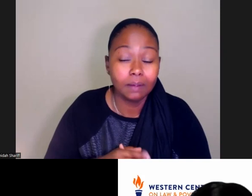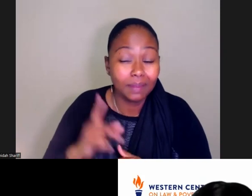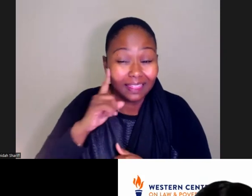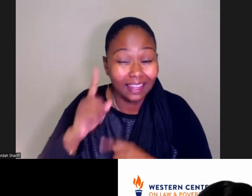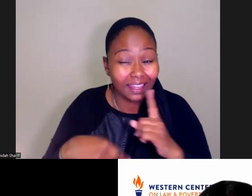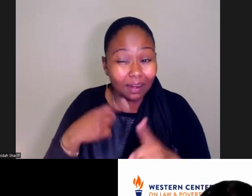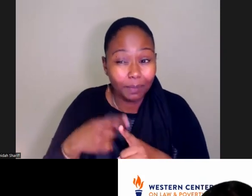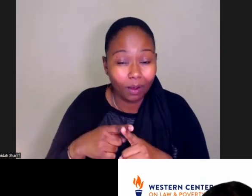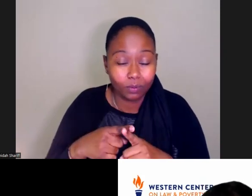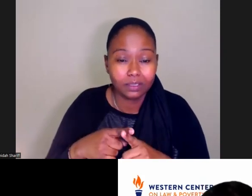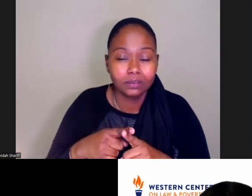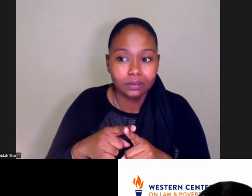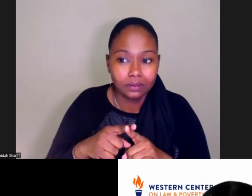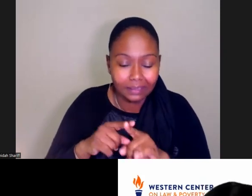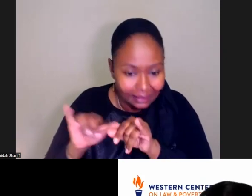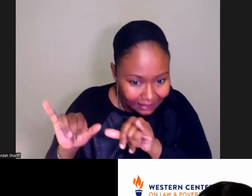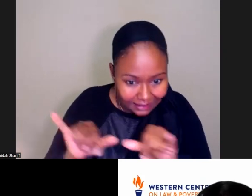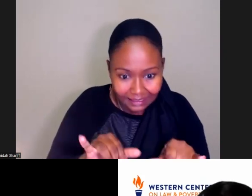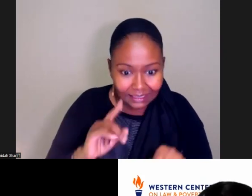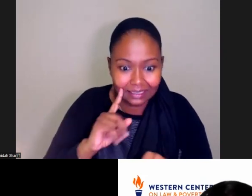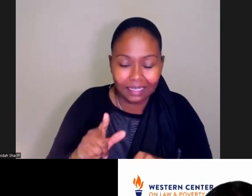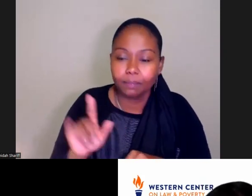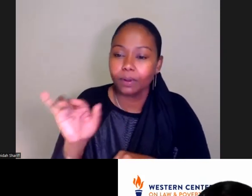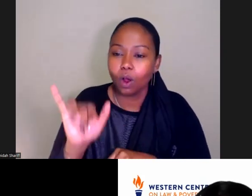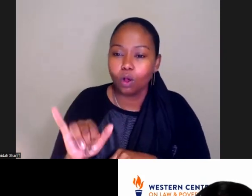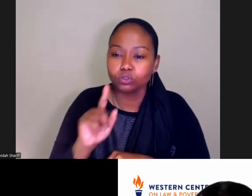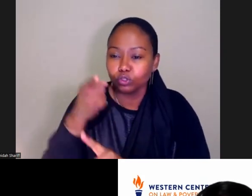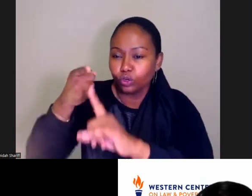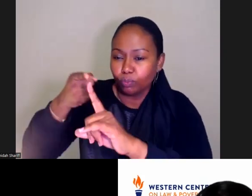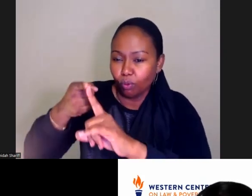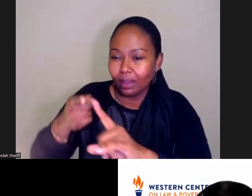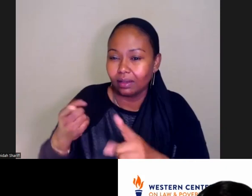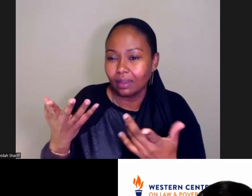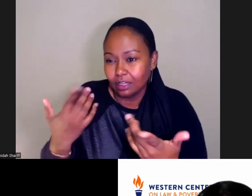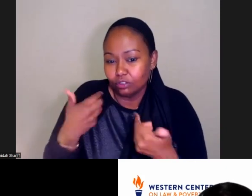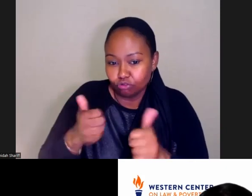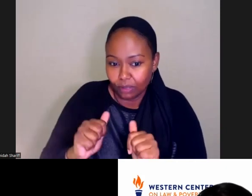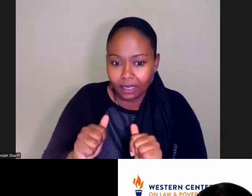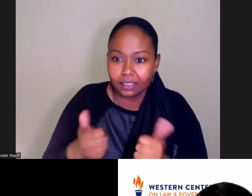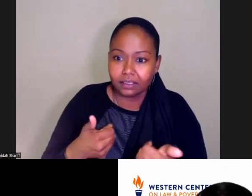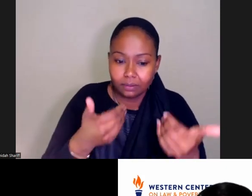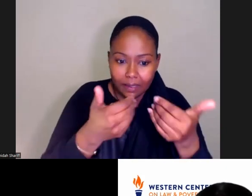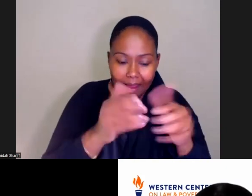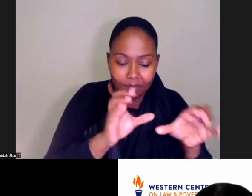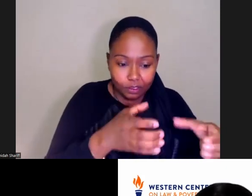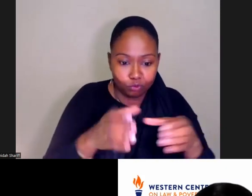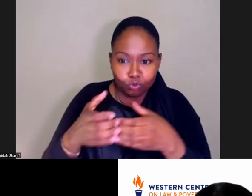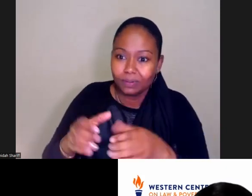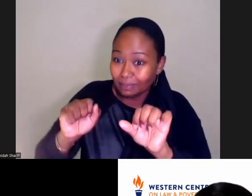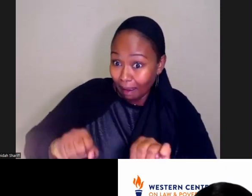but also wanting to be as granular, to your point, as possible for much of the data.